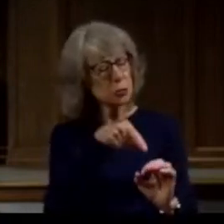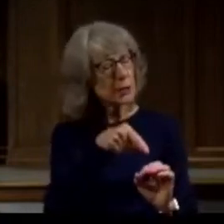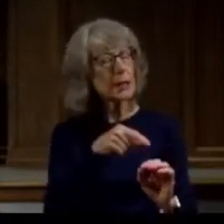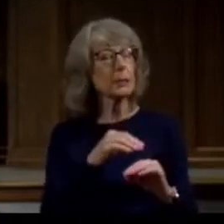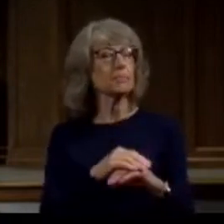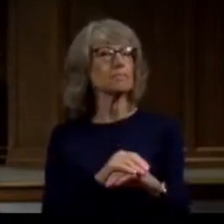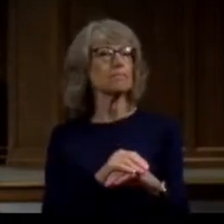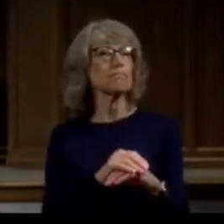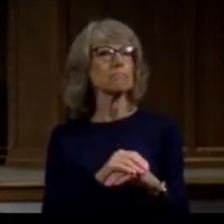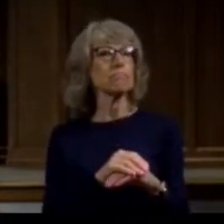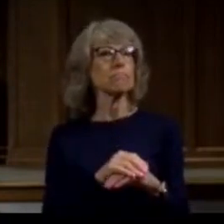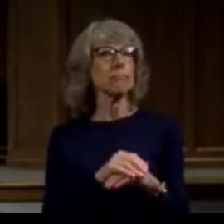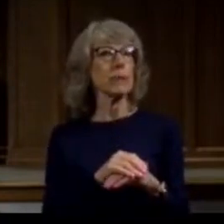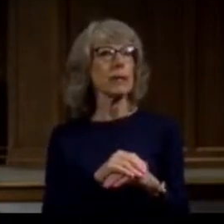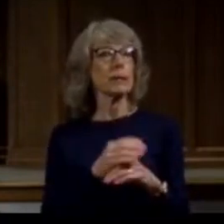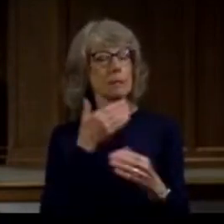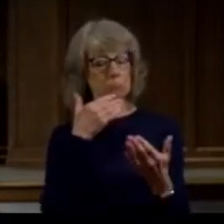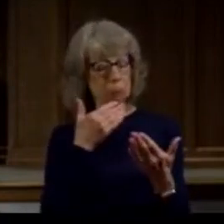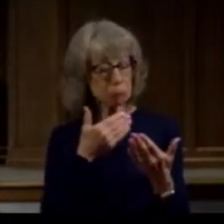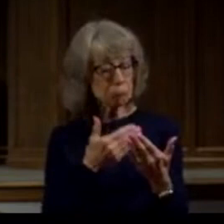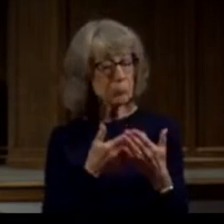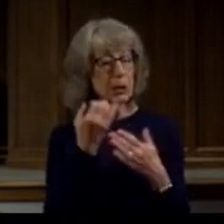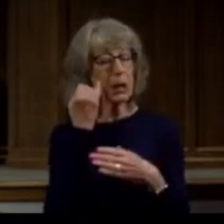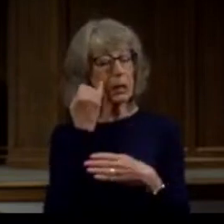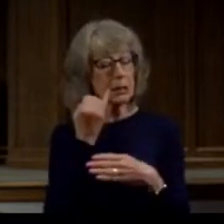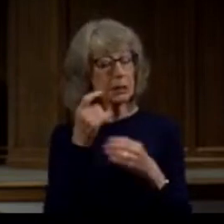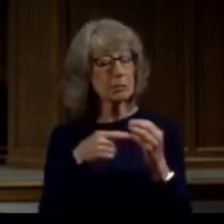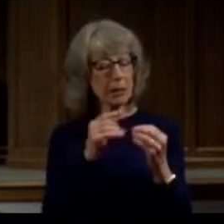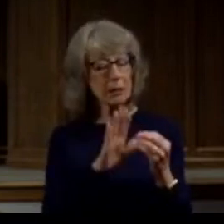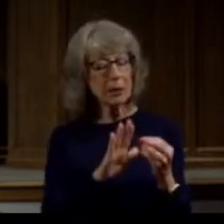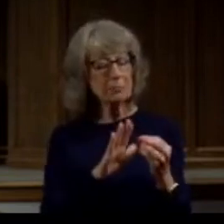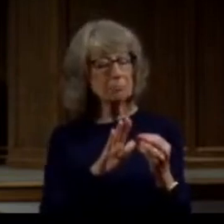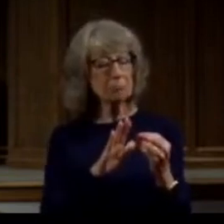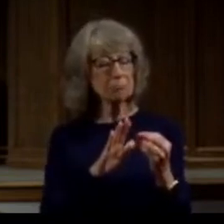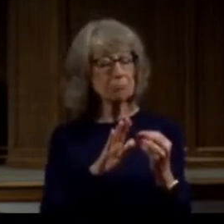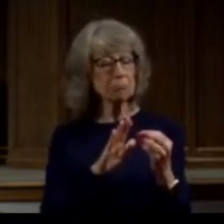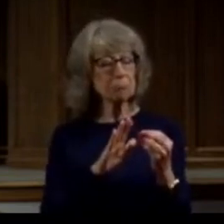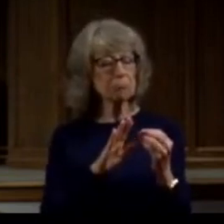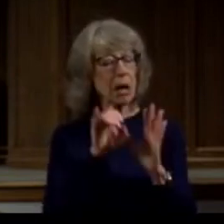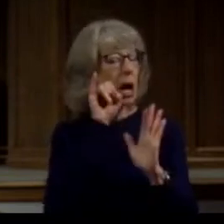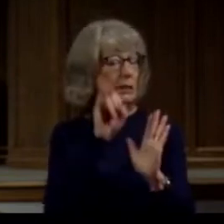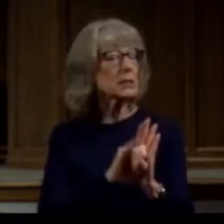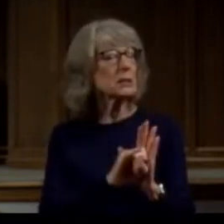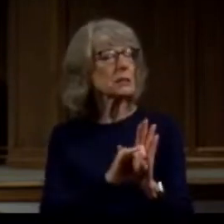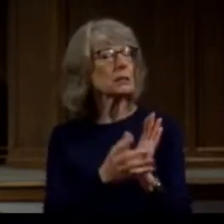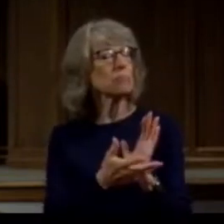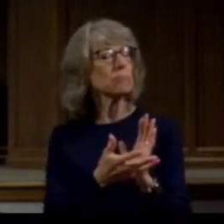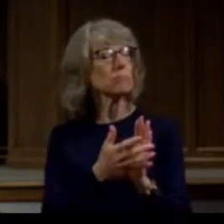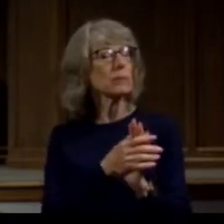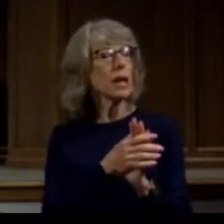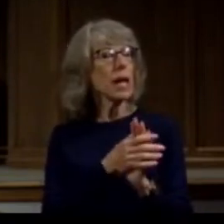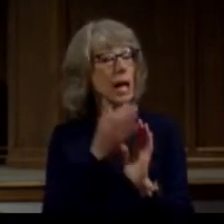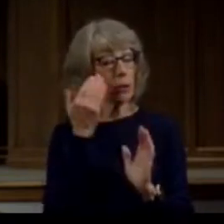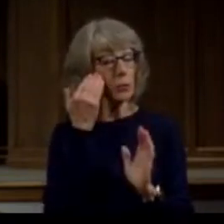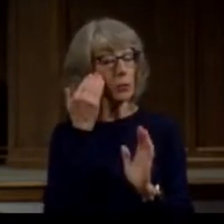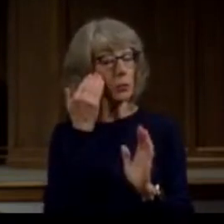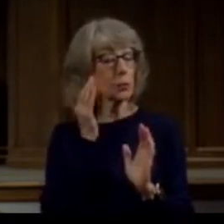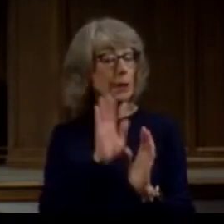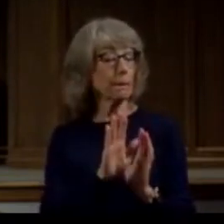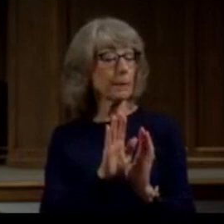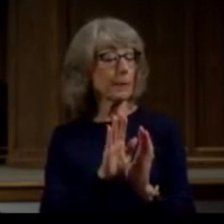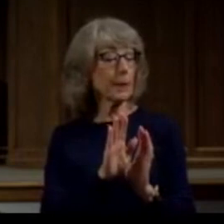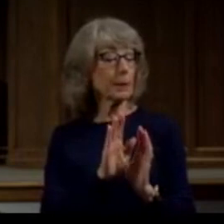them. They had a good sense of who they were, what they were trying to accomplish, and Paul's life was on a